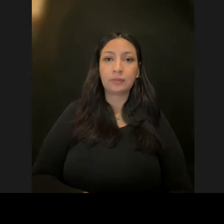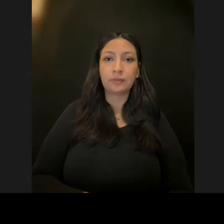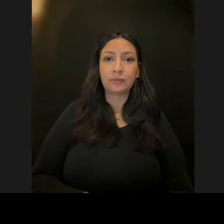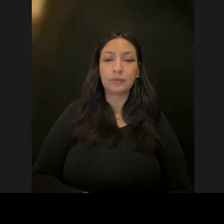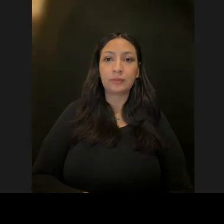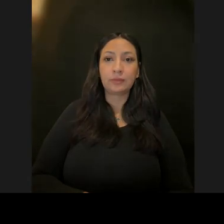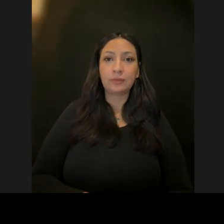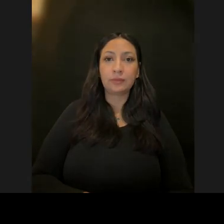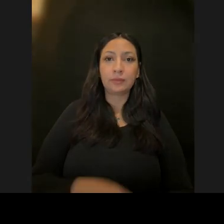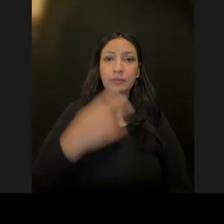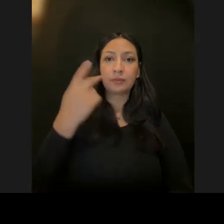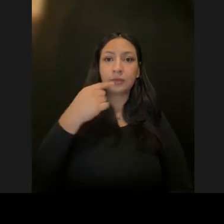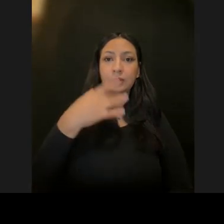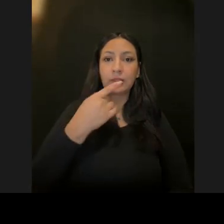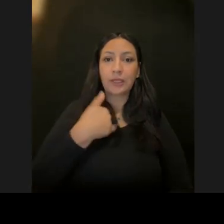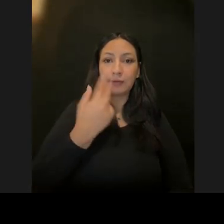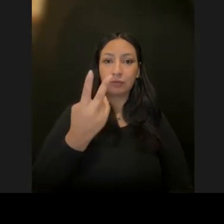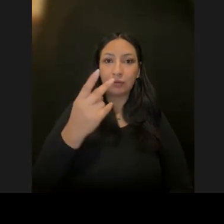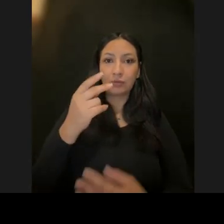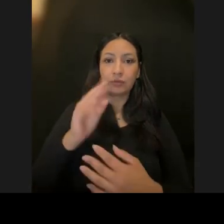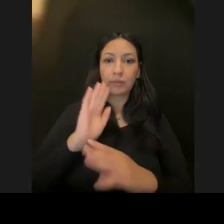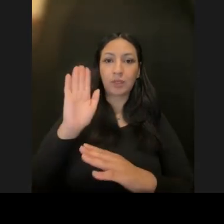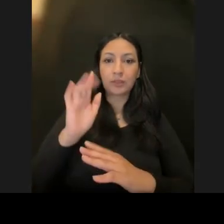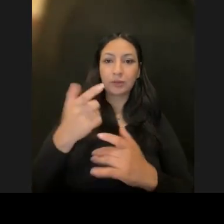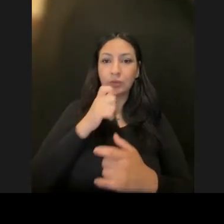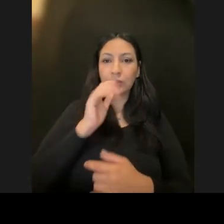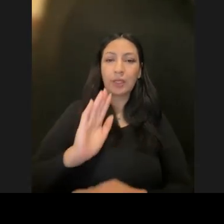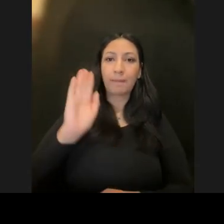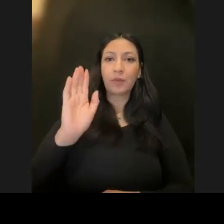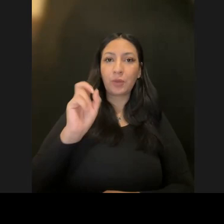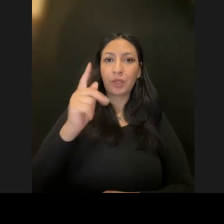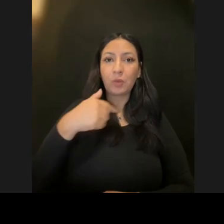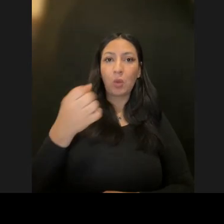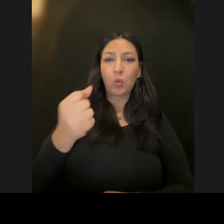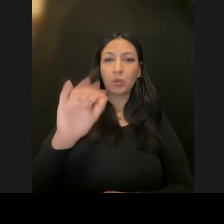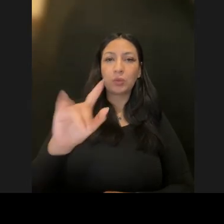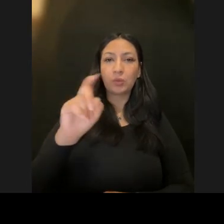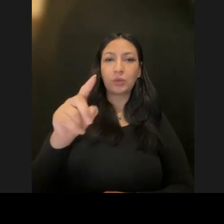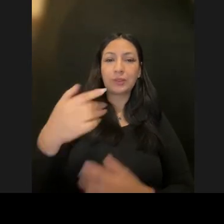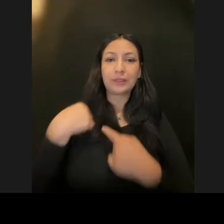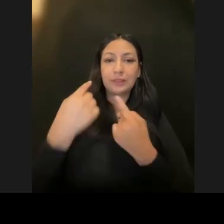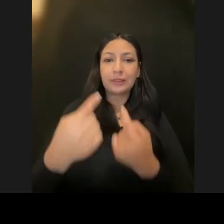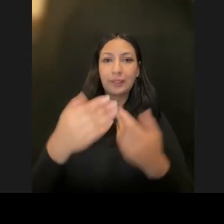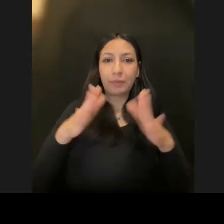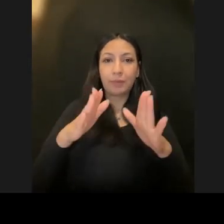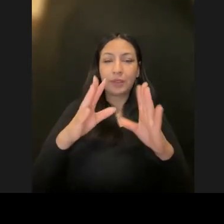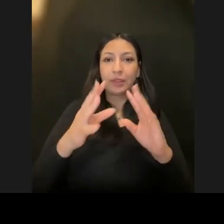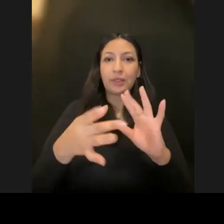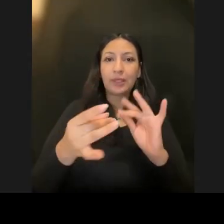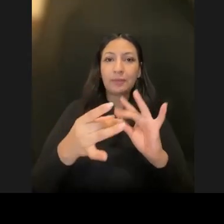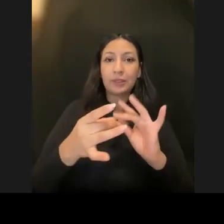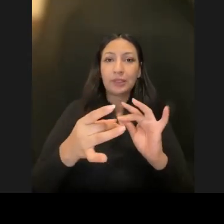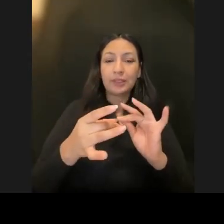It looks like we have two participants who raised their hands and we will hold their questions until the public comment period. Is that